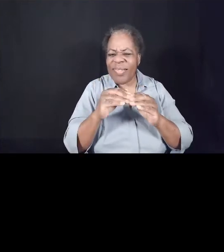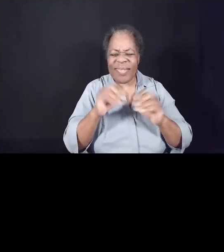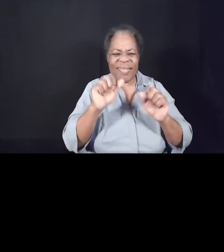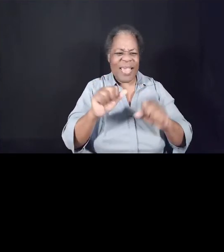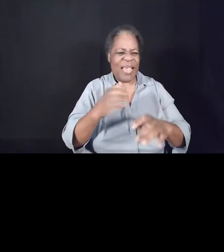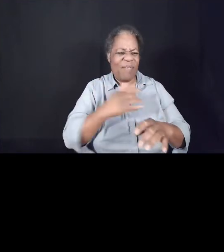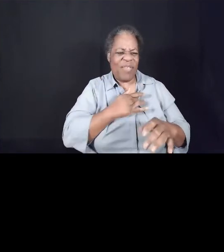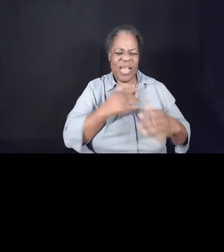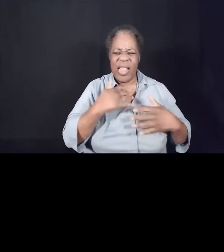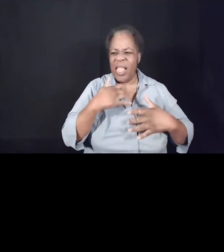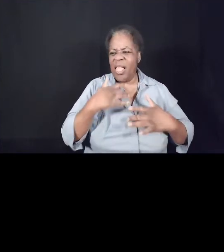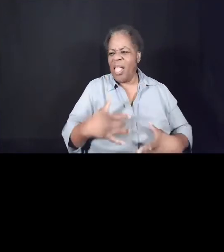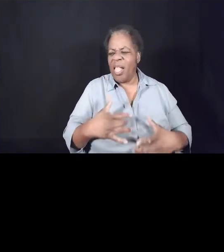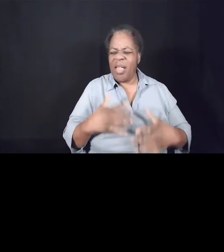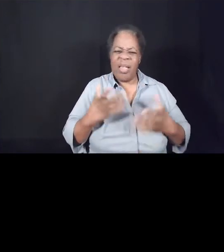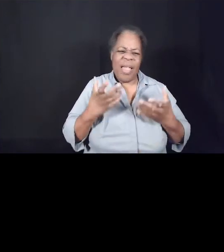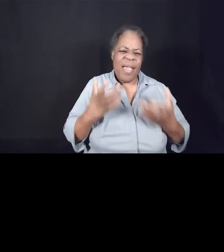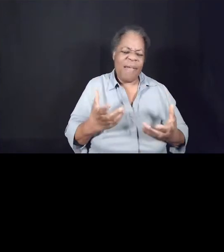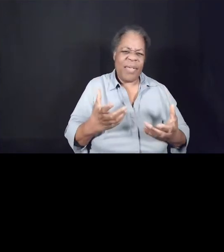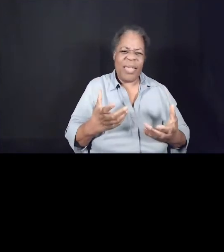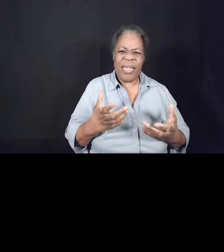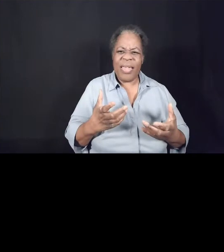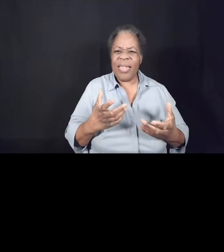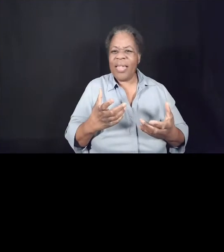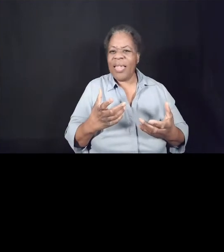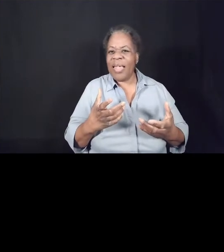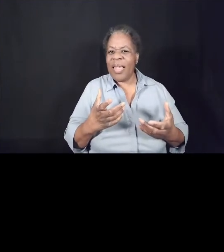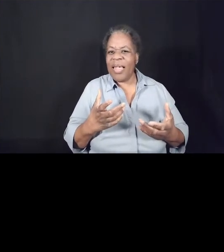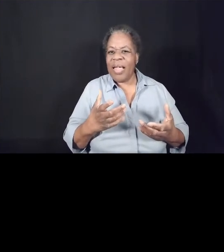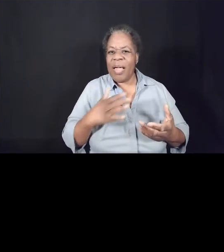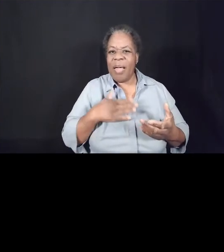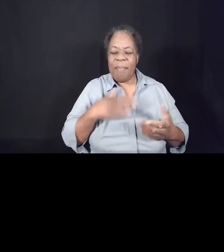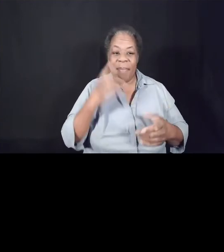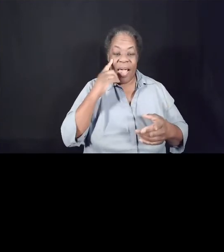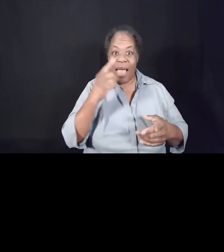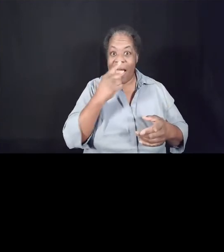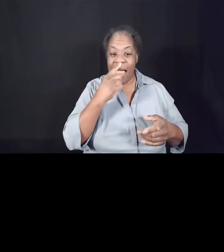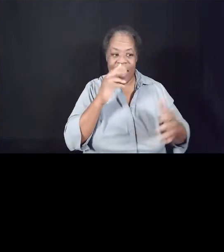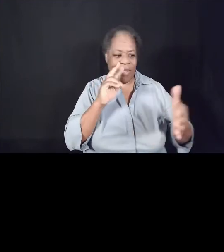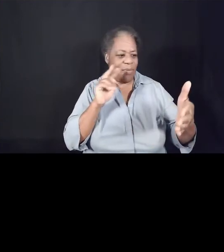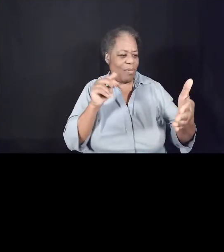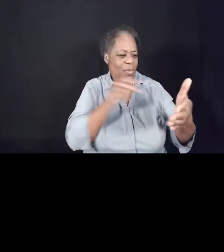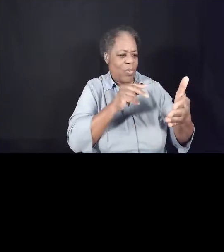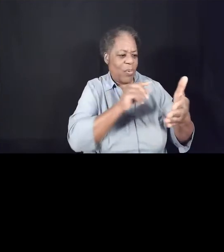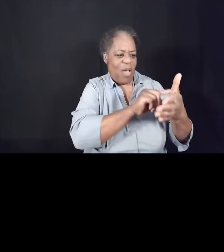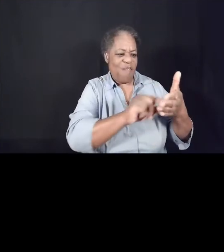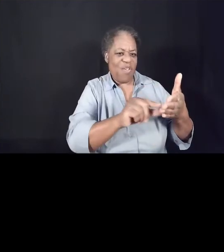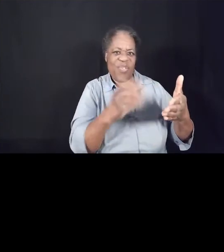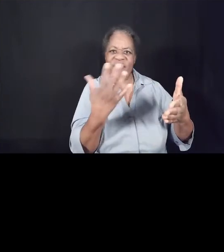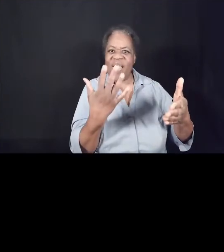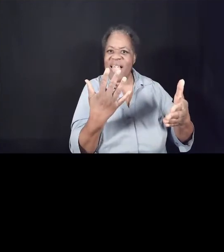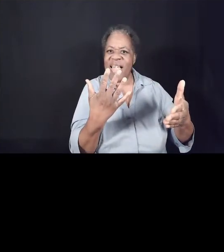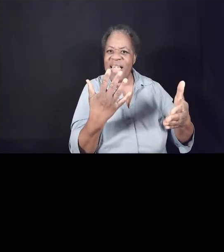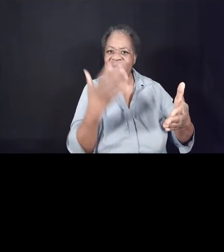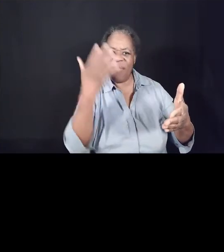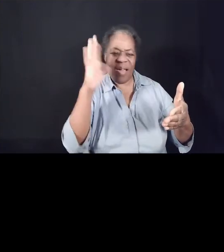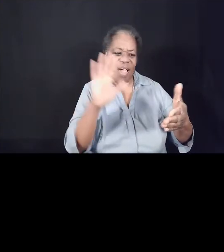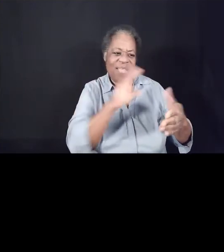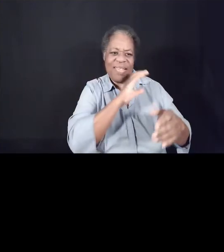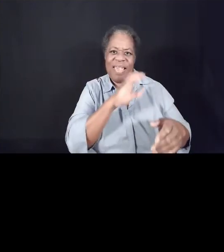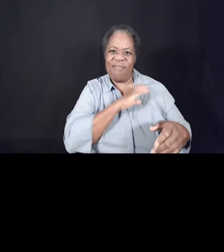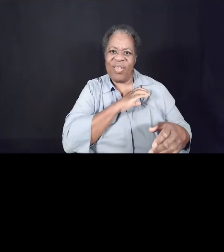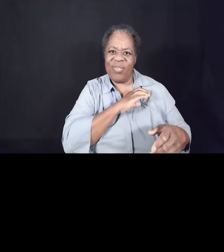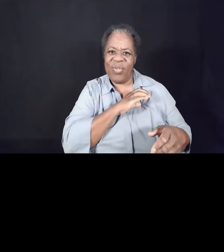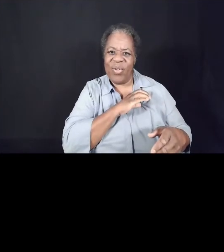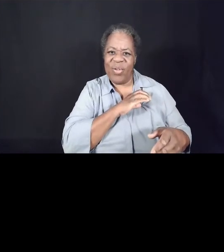even heavy at times. And so that's where my eyes are drawn to verse five and God's character again. Thus